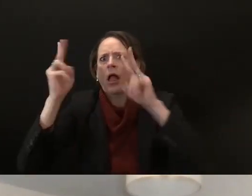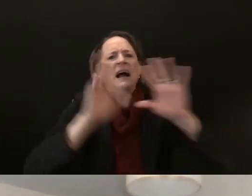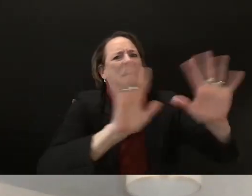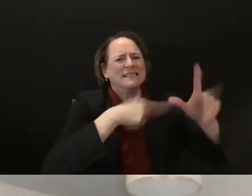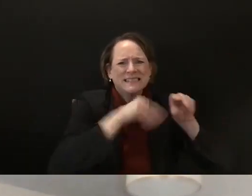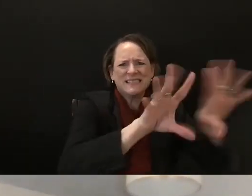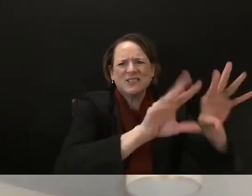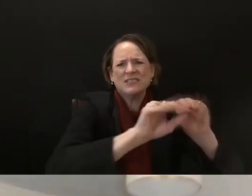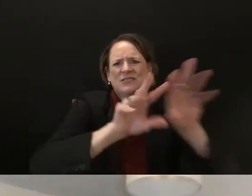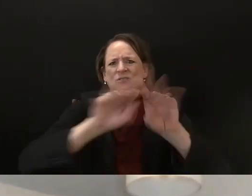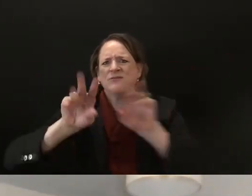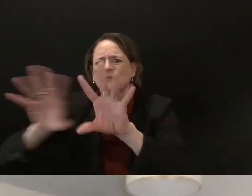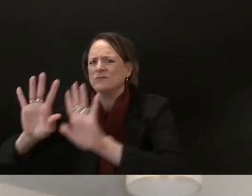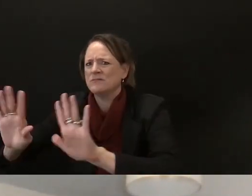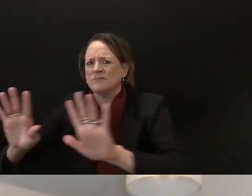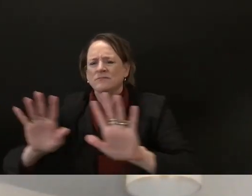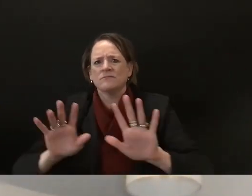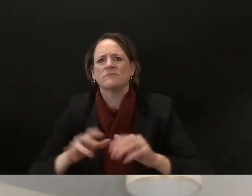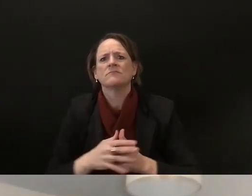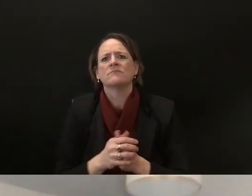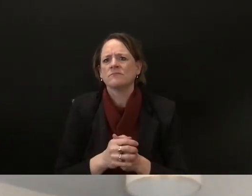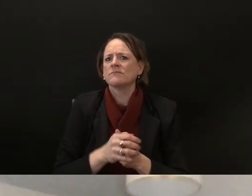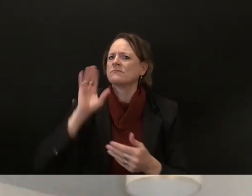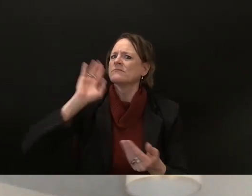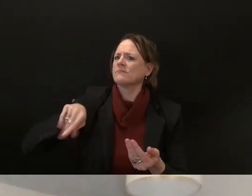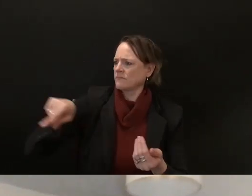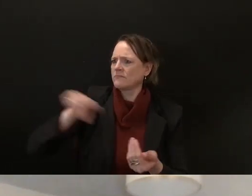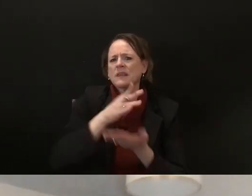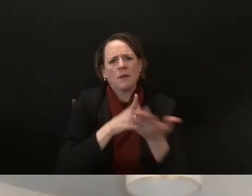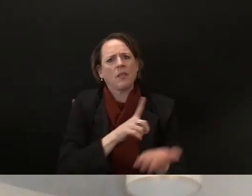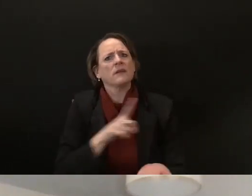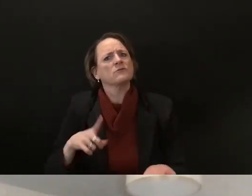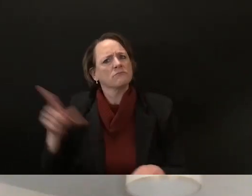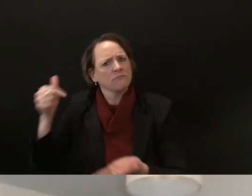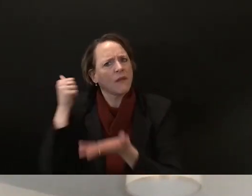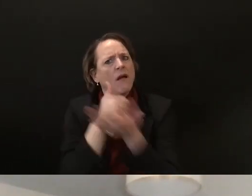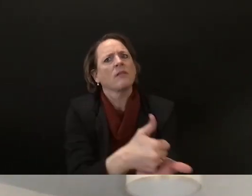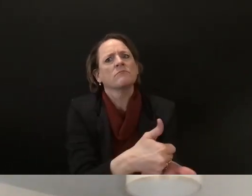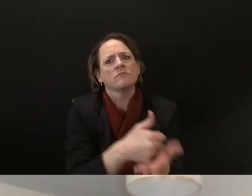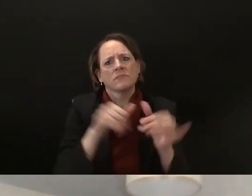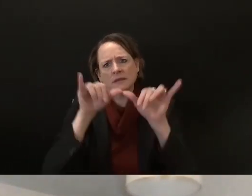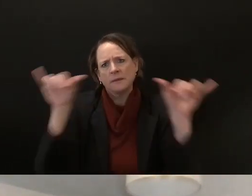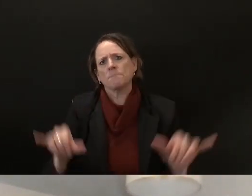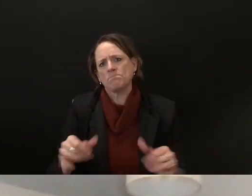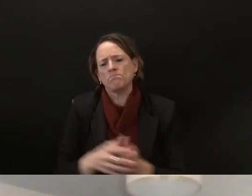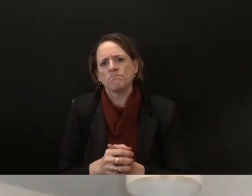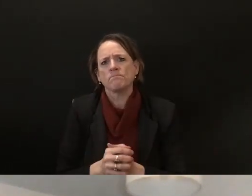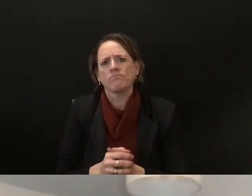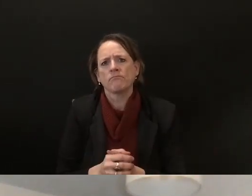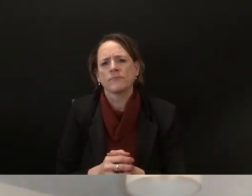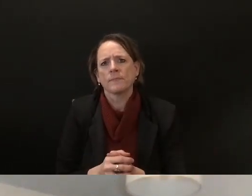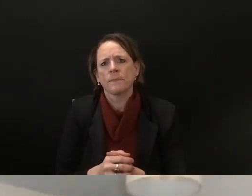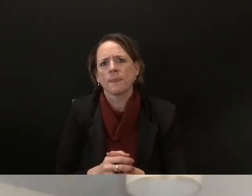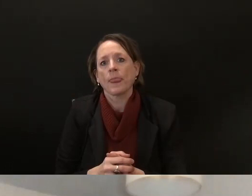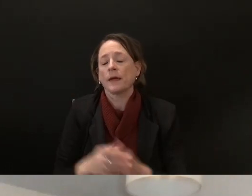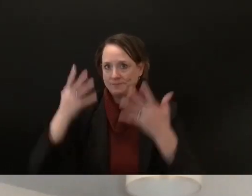they need so i wanted to clarify that but other than that just thank you so much um you know if you could you could always reach out